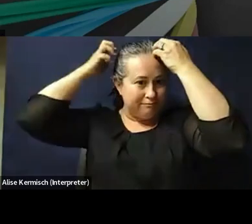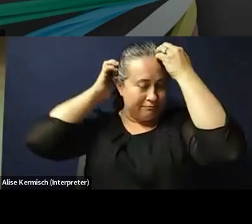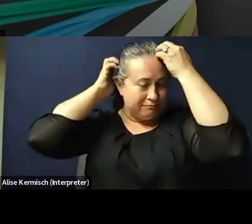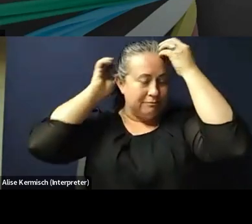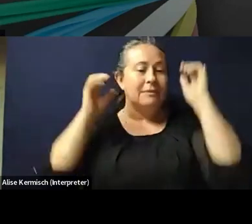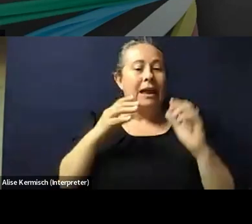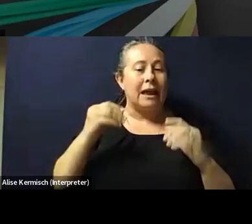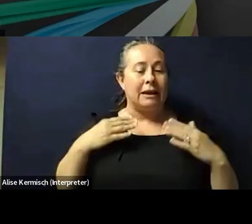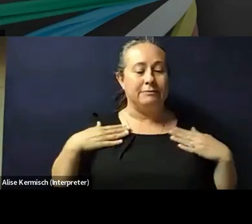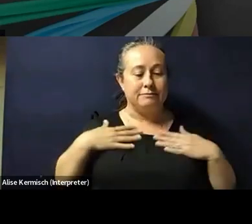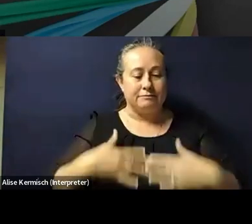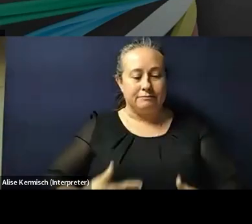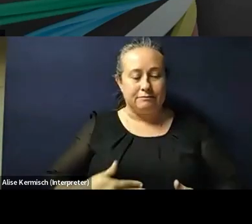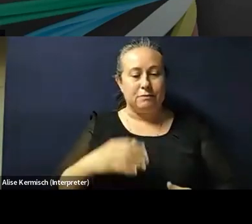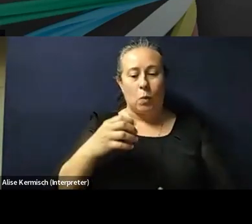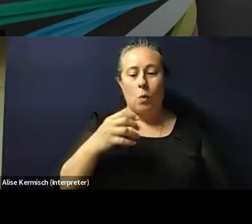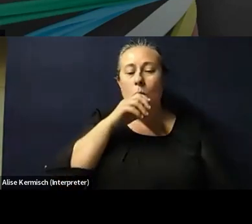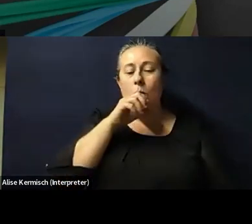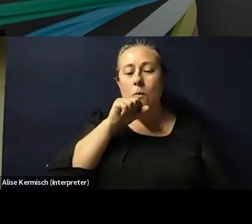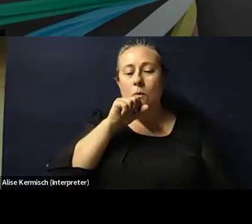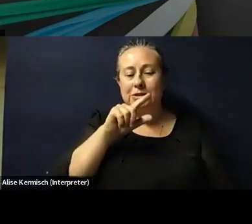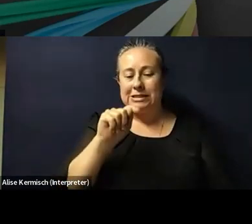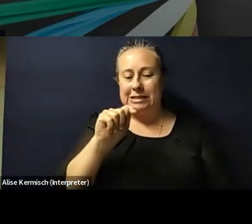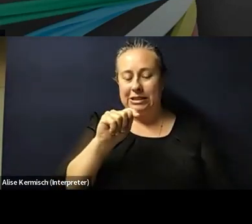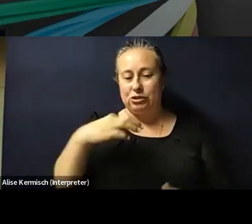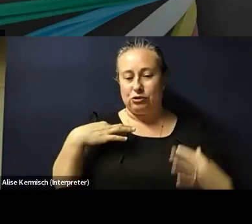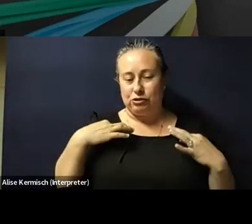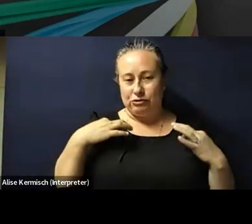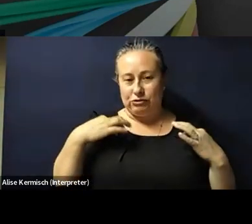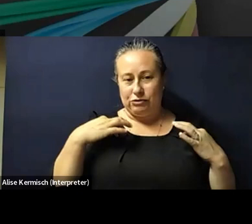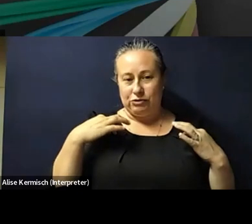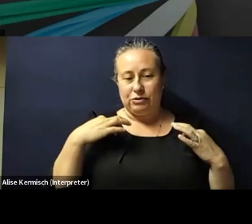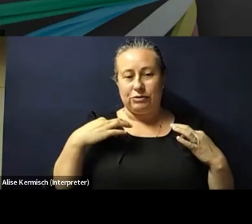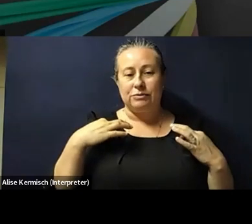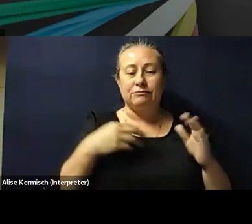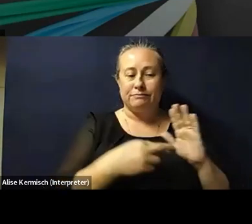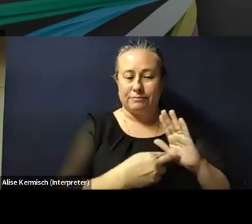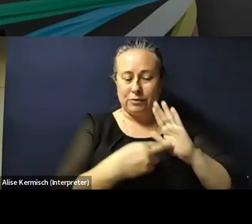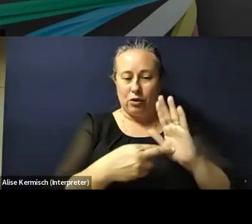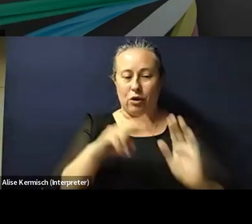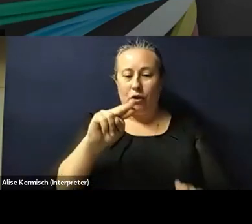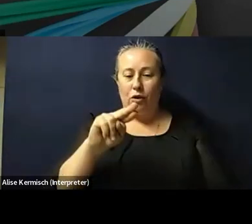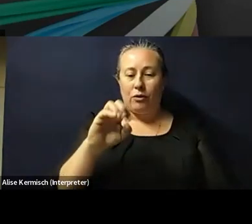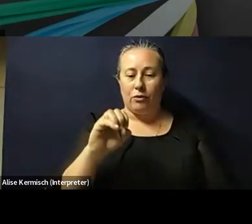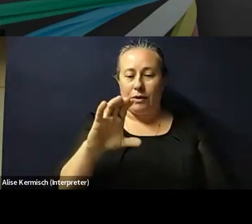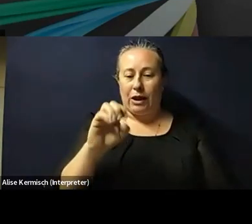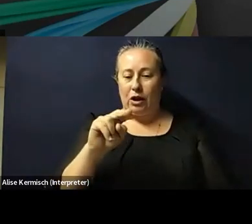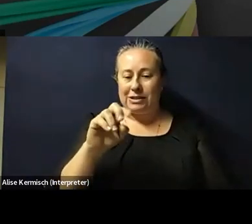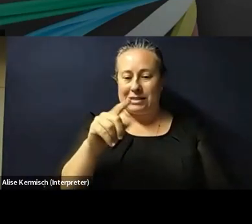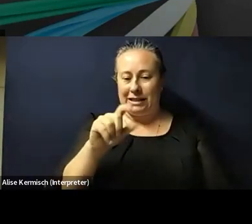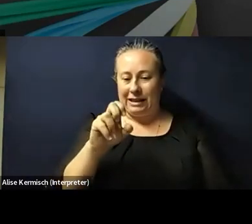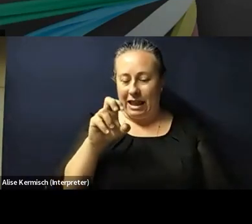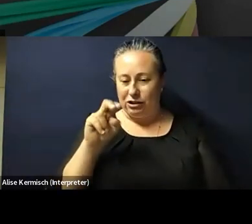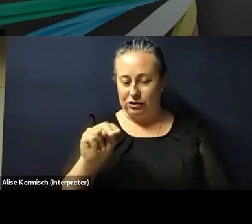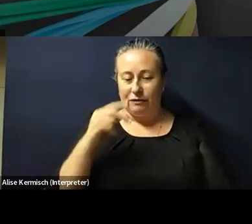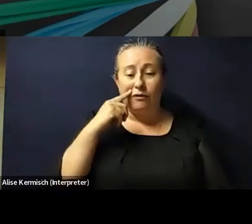a orange t-shirt representing reconciliation, which was the previous Monday for